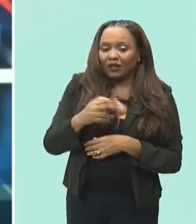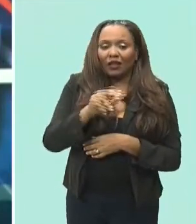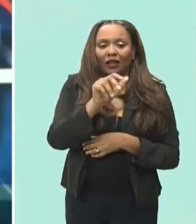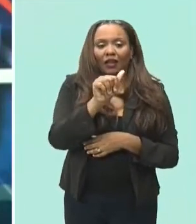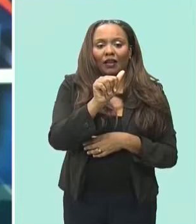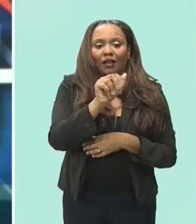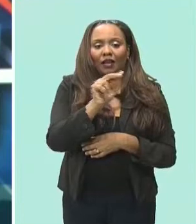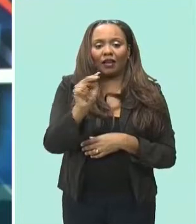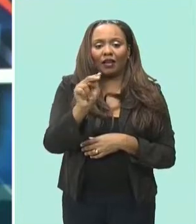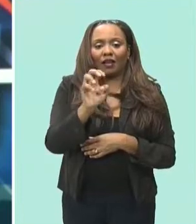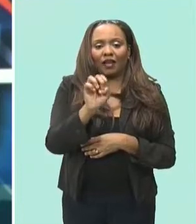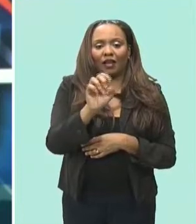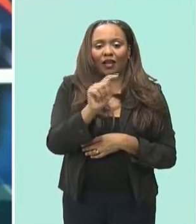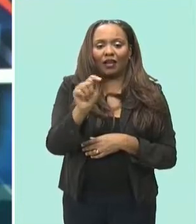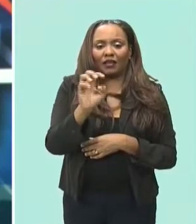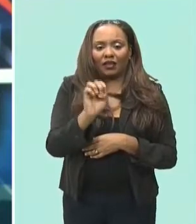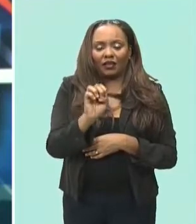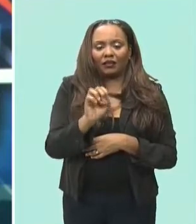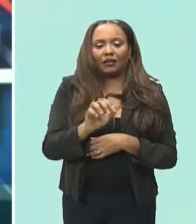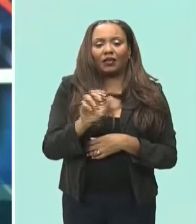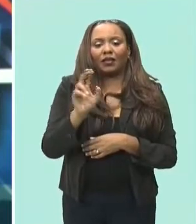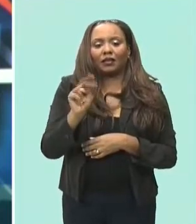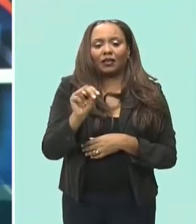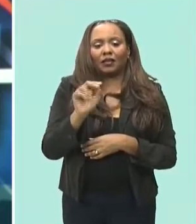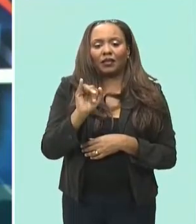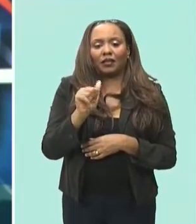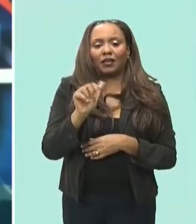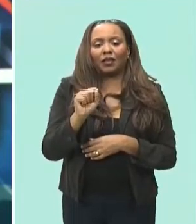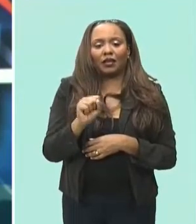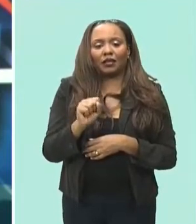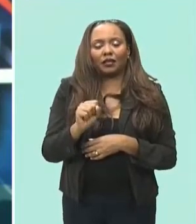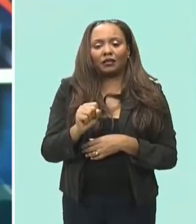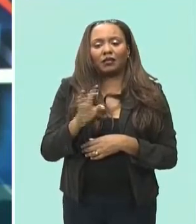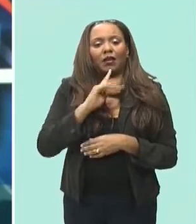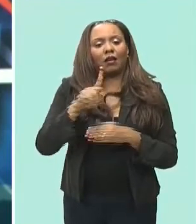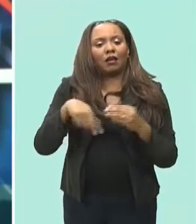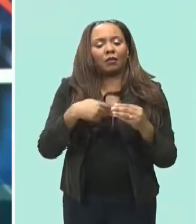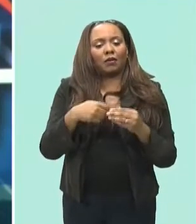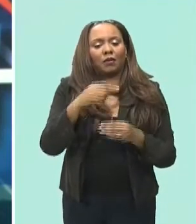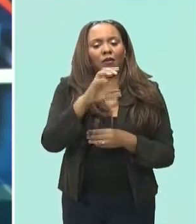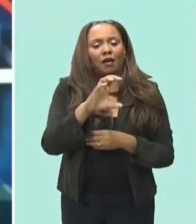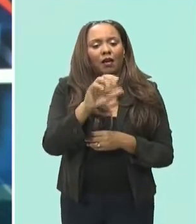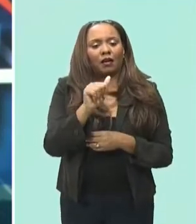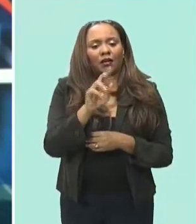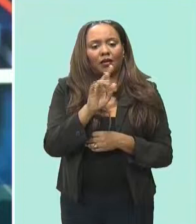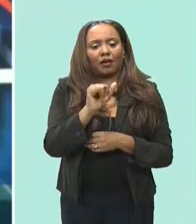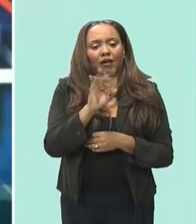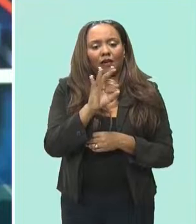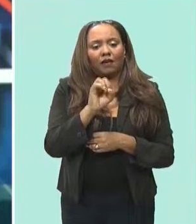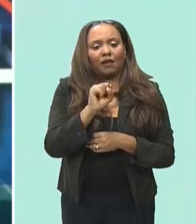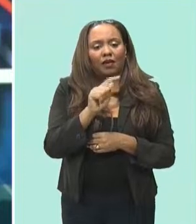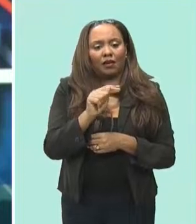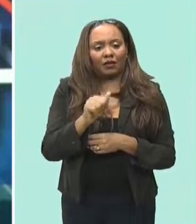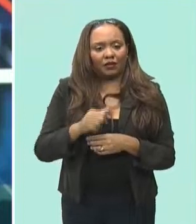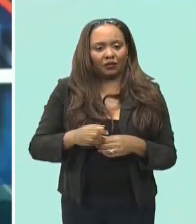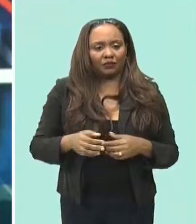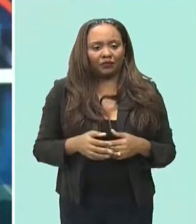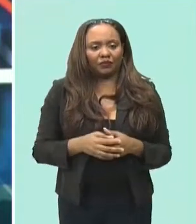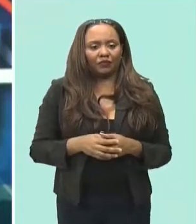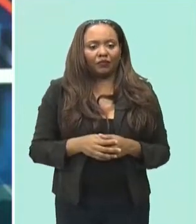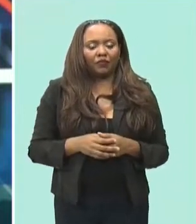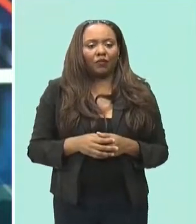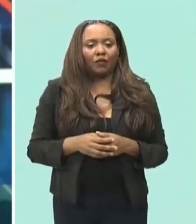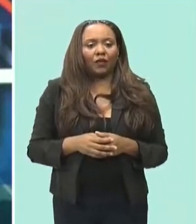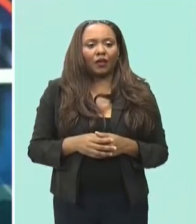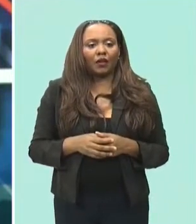cultural foundation cultural foundation telling us more about carrie festa 14. while the opposition people's party for democracy and